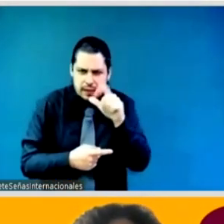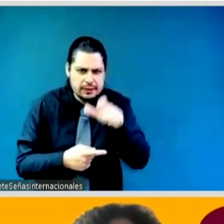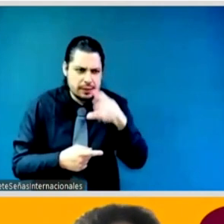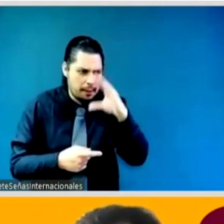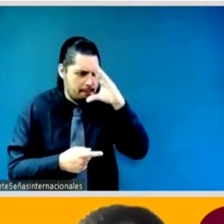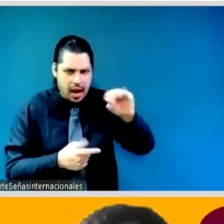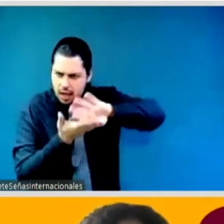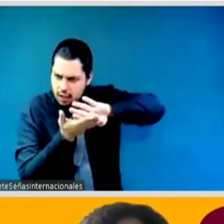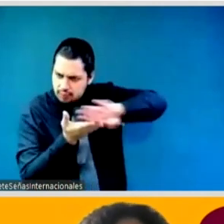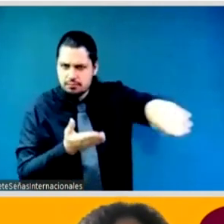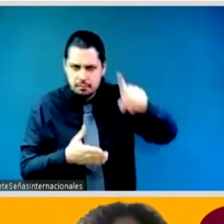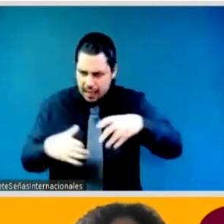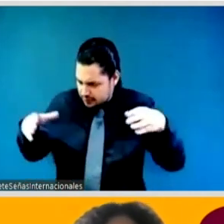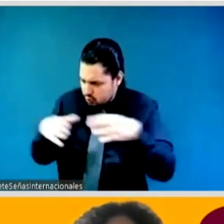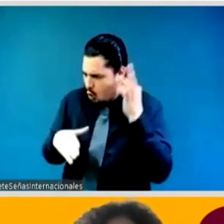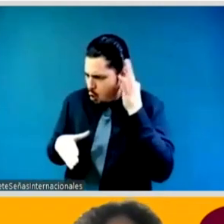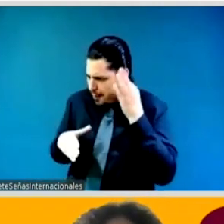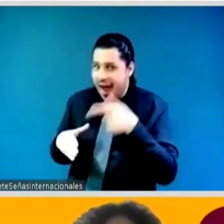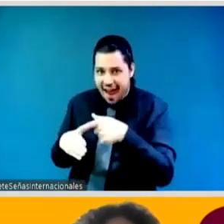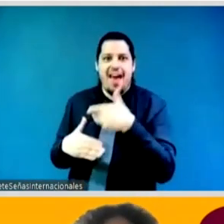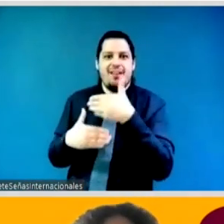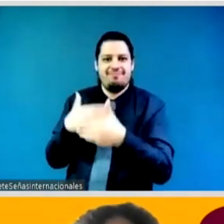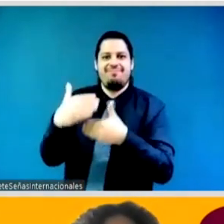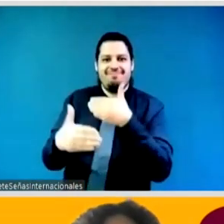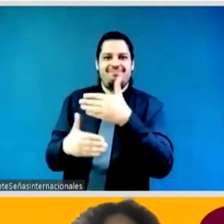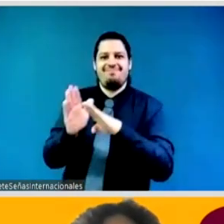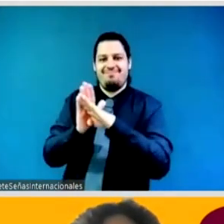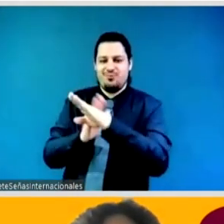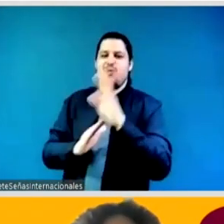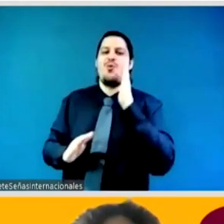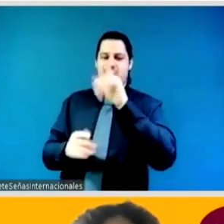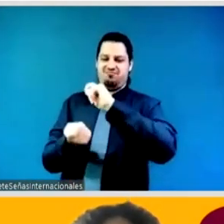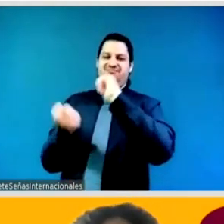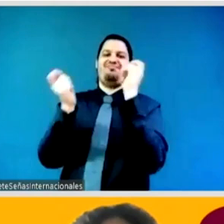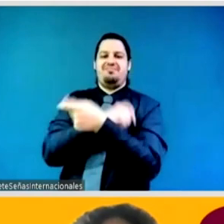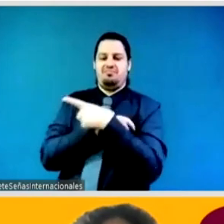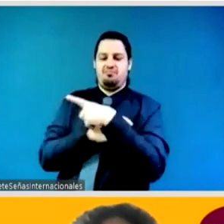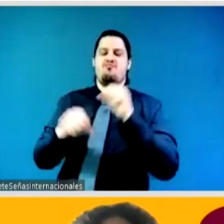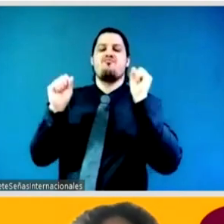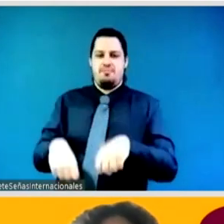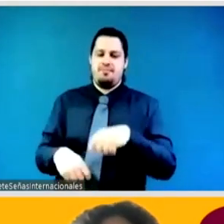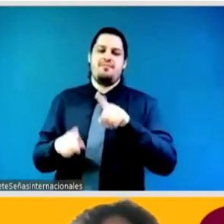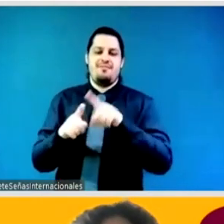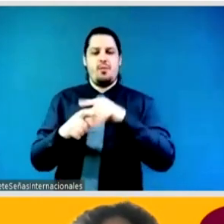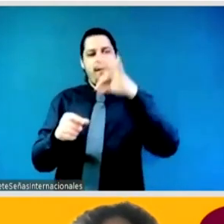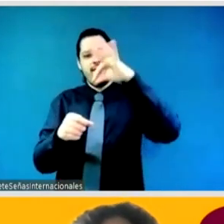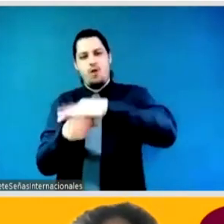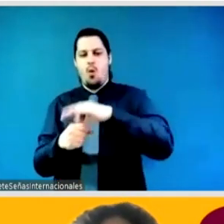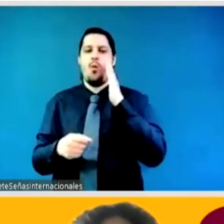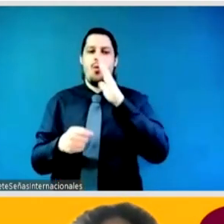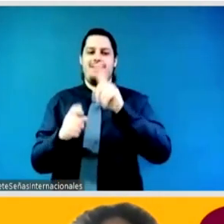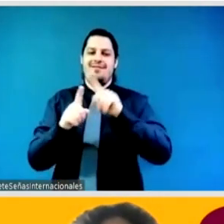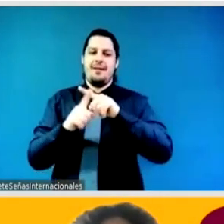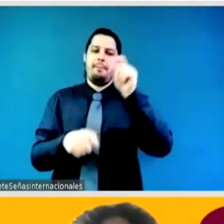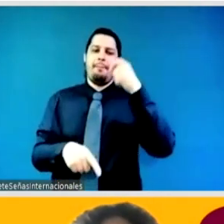you seed of that transformational change um i do think and that's an incredibly important